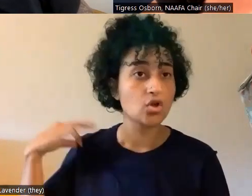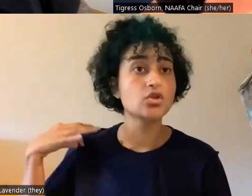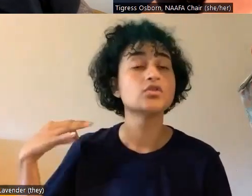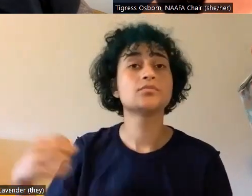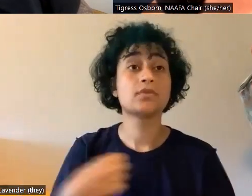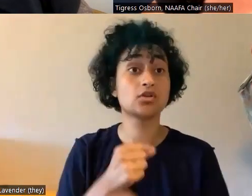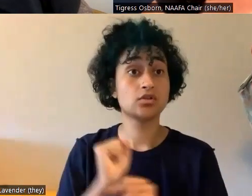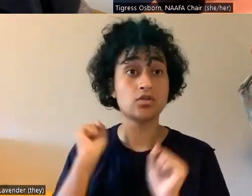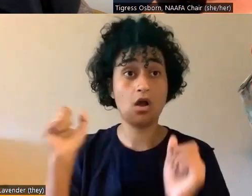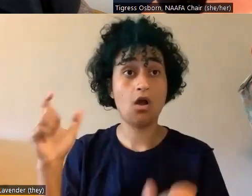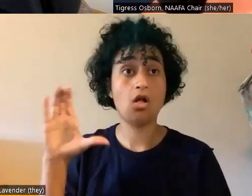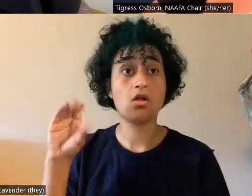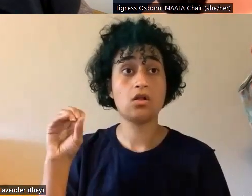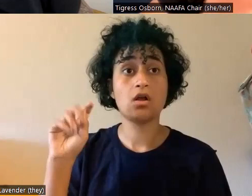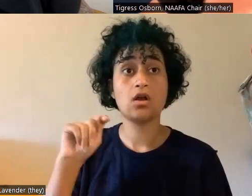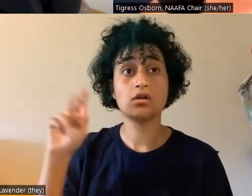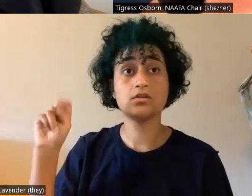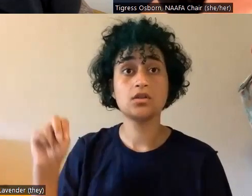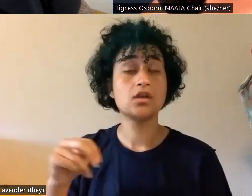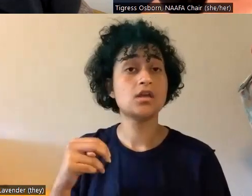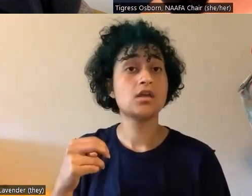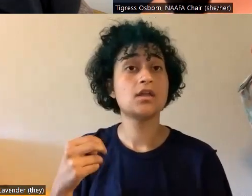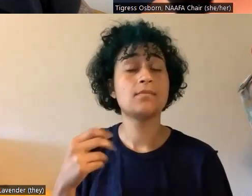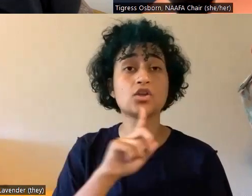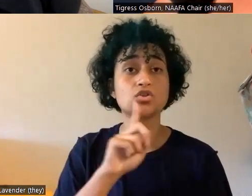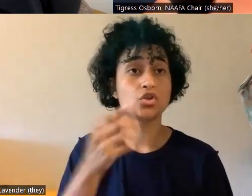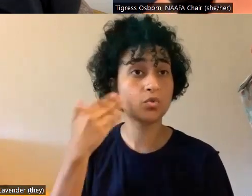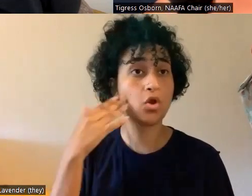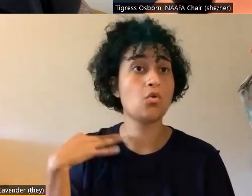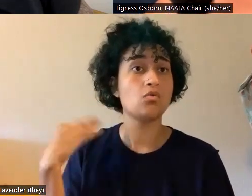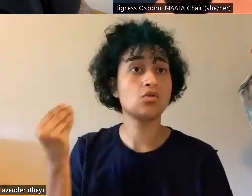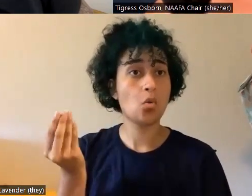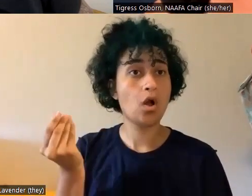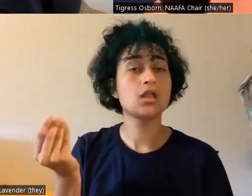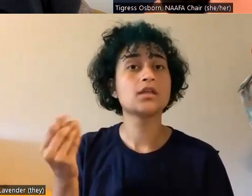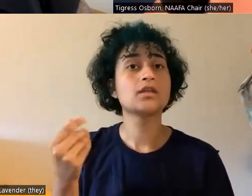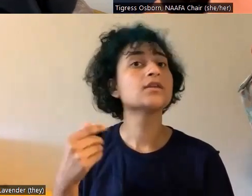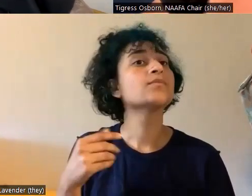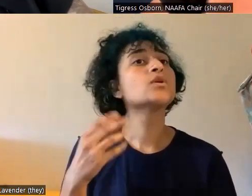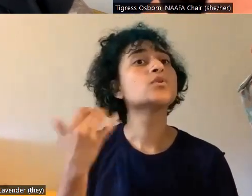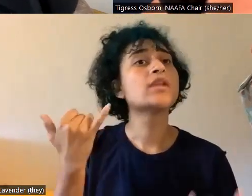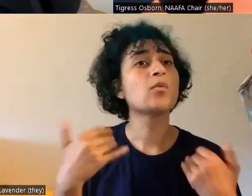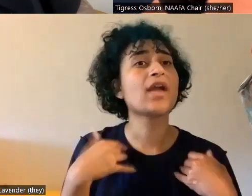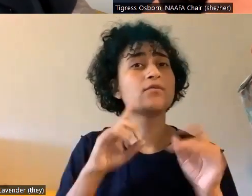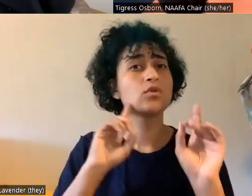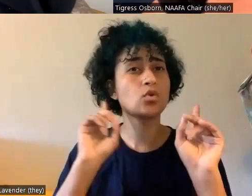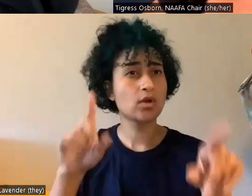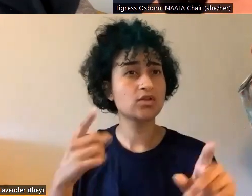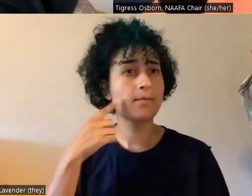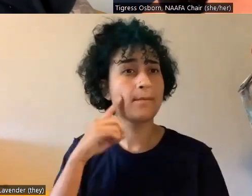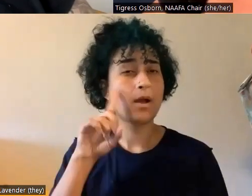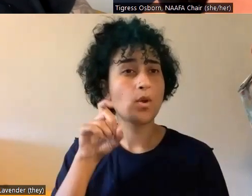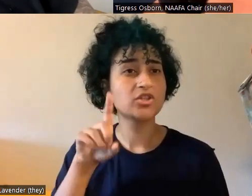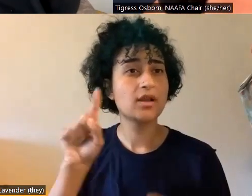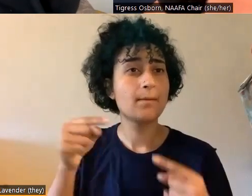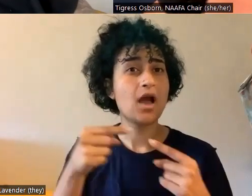sure that you are paying attention to the quality of the cotton. So there's a question about furniture. Do you have any recommendations for furniture with higher